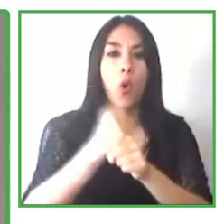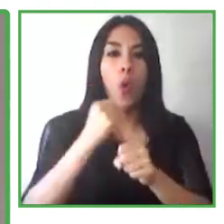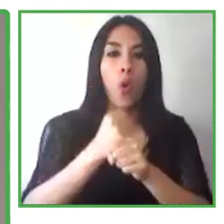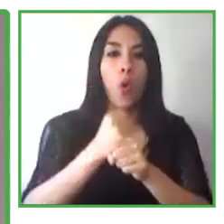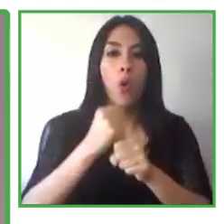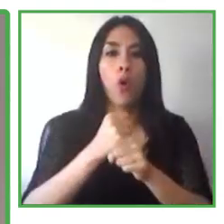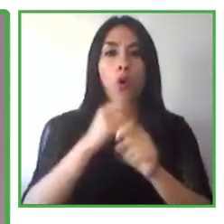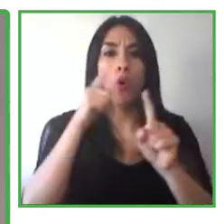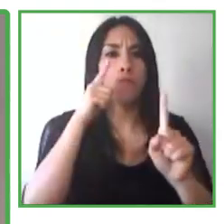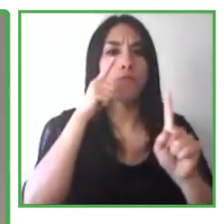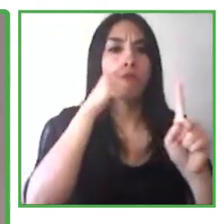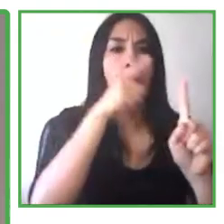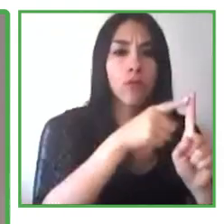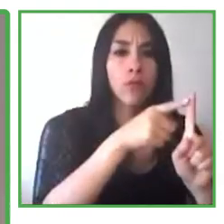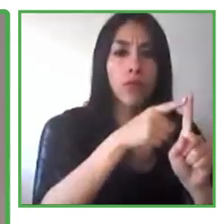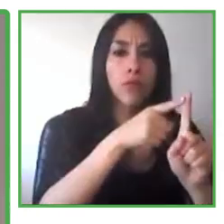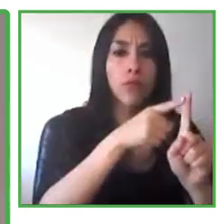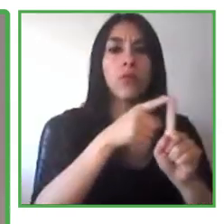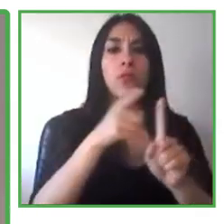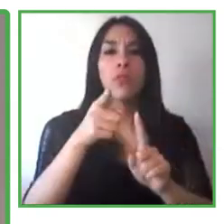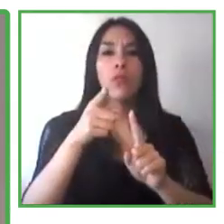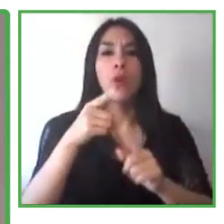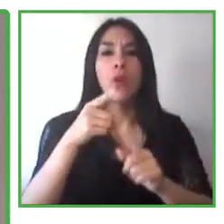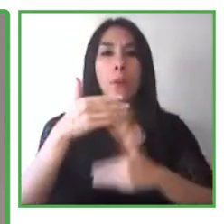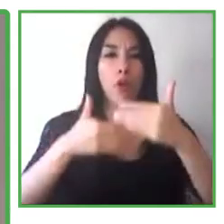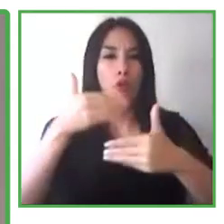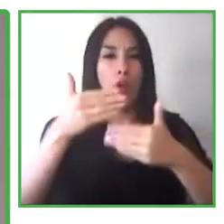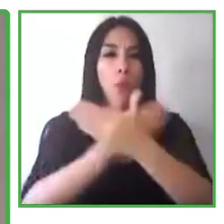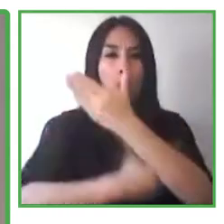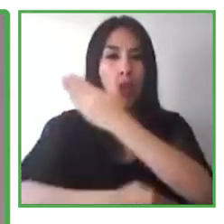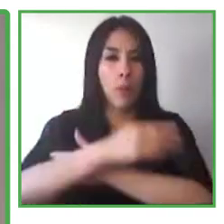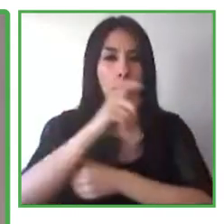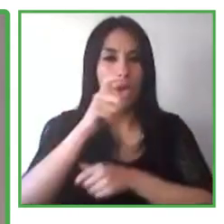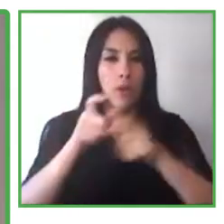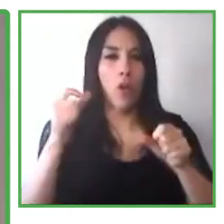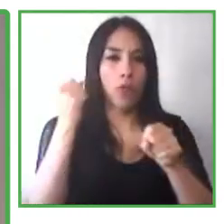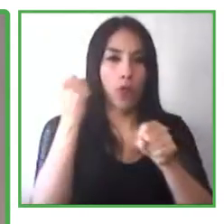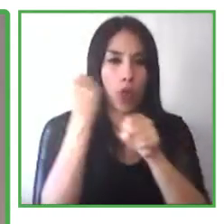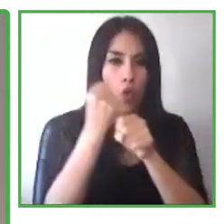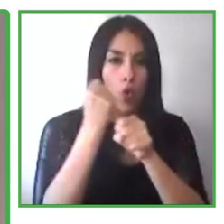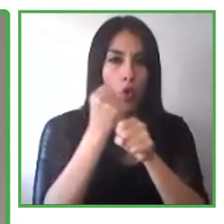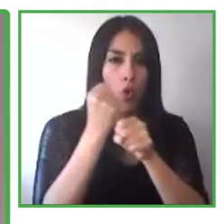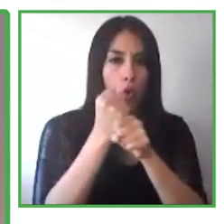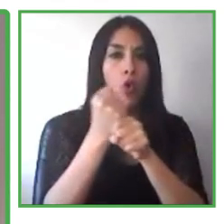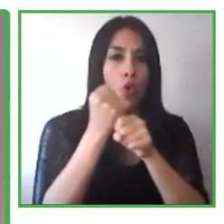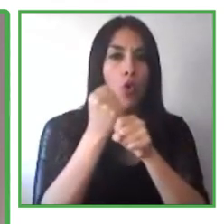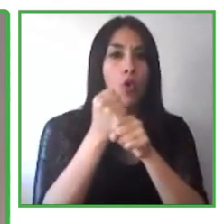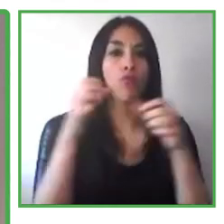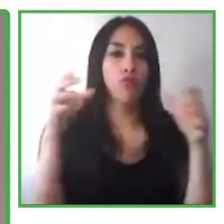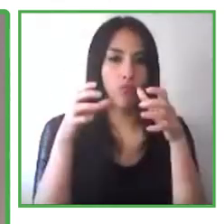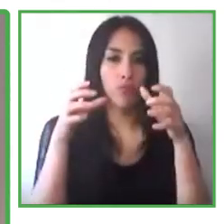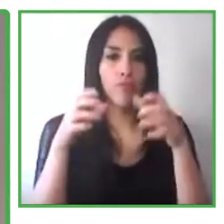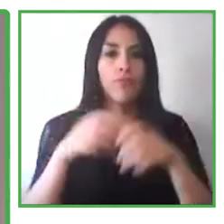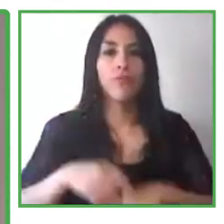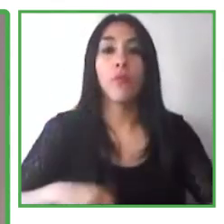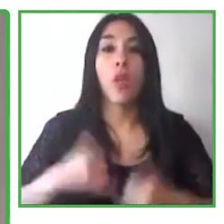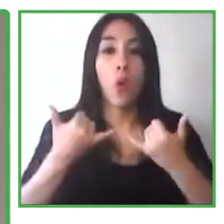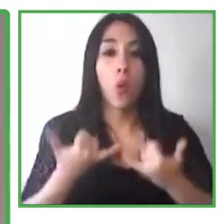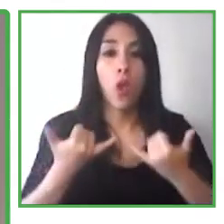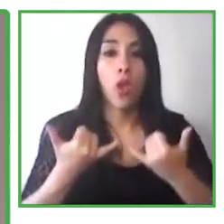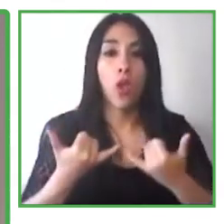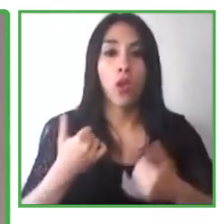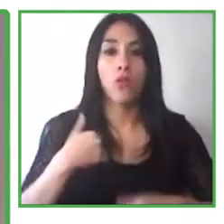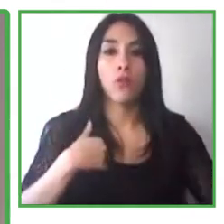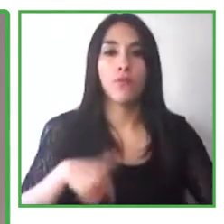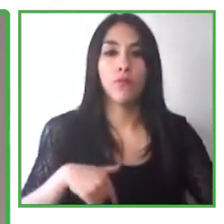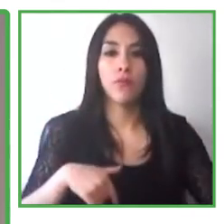Project Conference panel. If you think you're in this the wrong session, now would be a good time to leave. We've got a really good